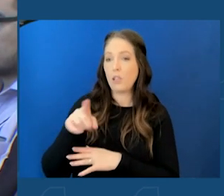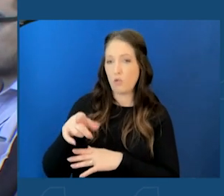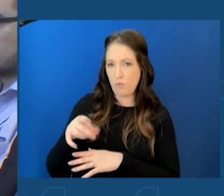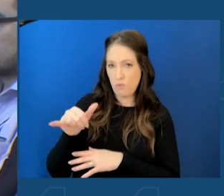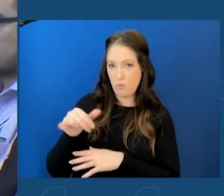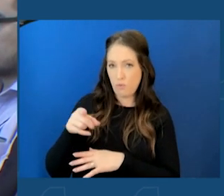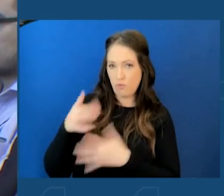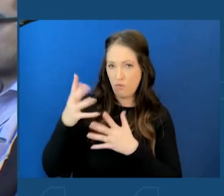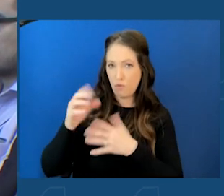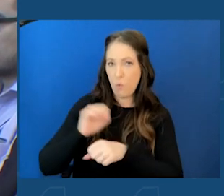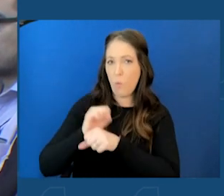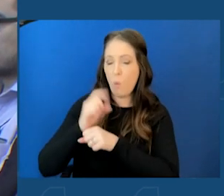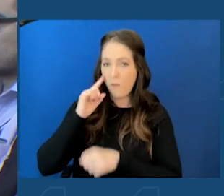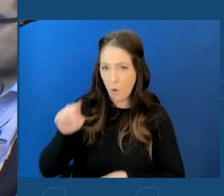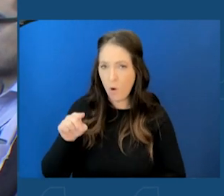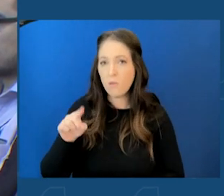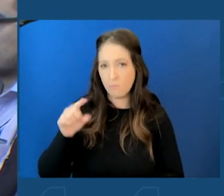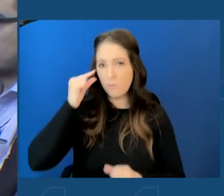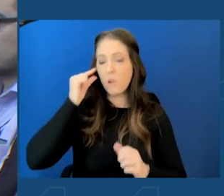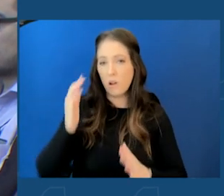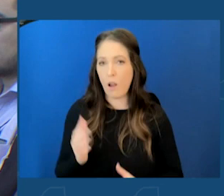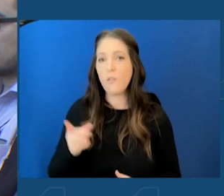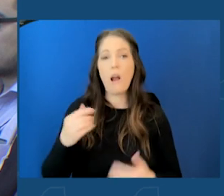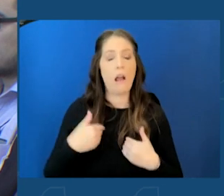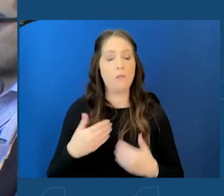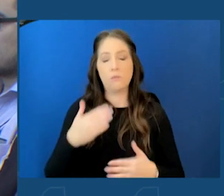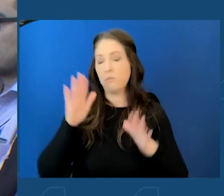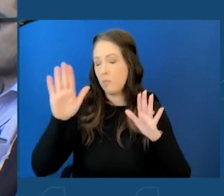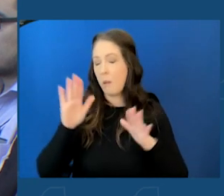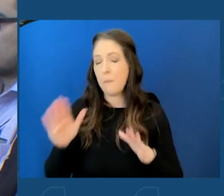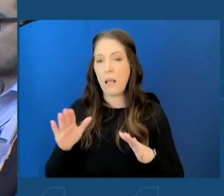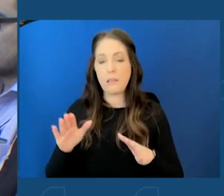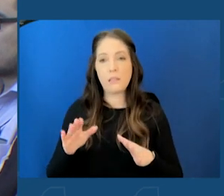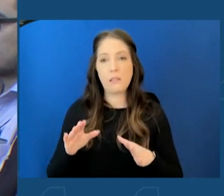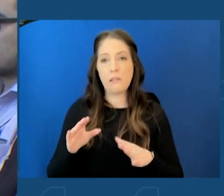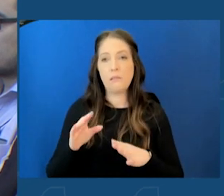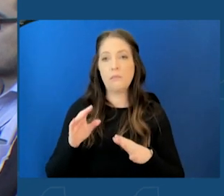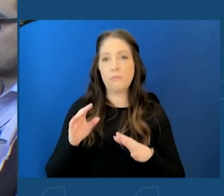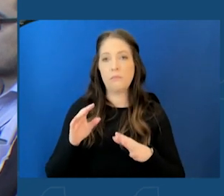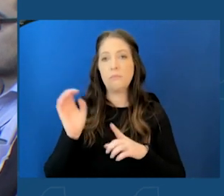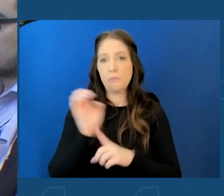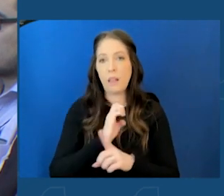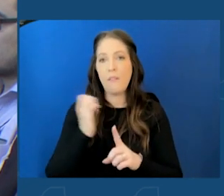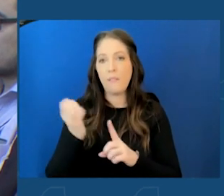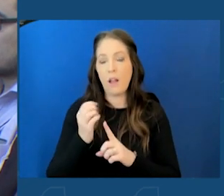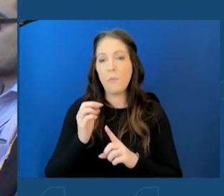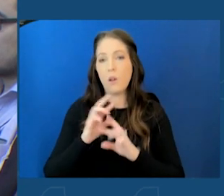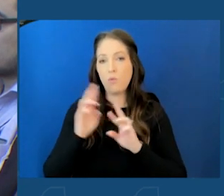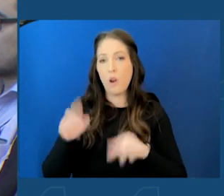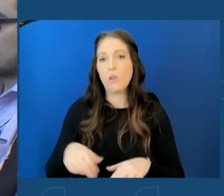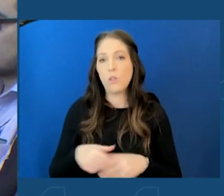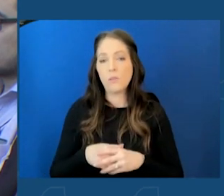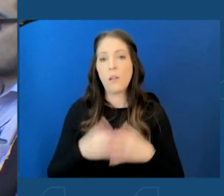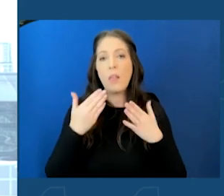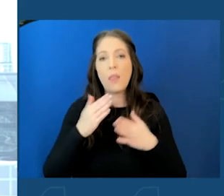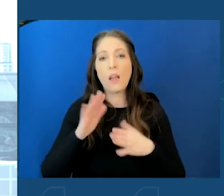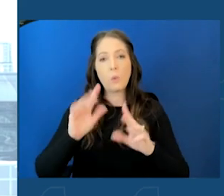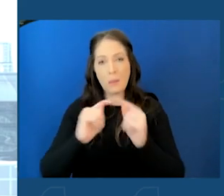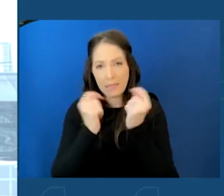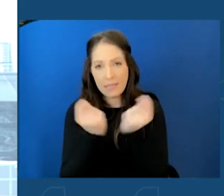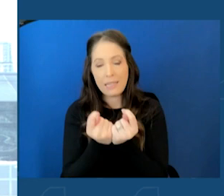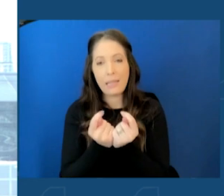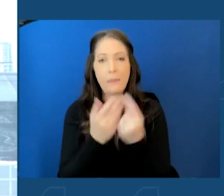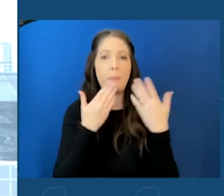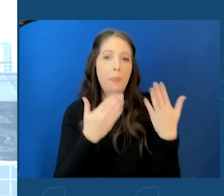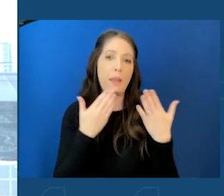governor with an extraordinary environmental record. Thank you to you, Casey, and all of your colleagues, again, to Alan and the team here at the Javits Center.